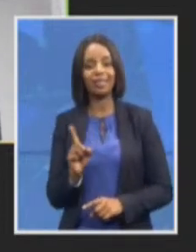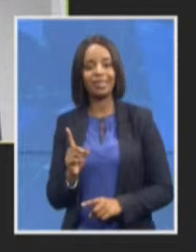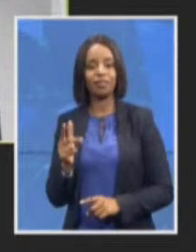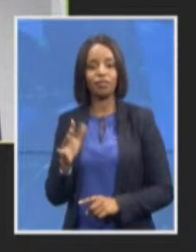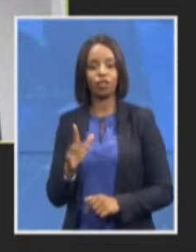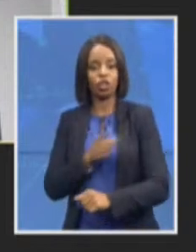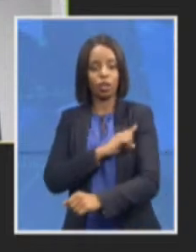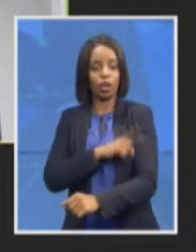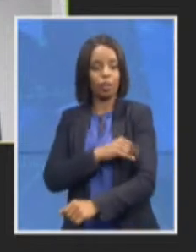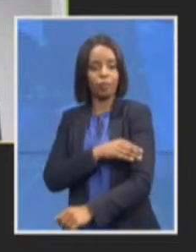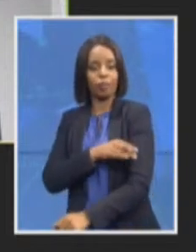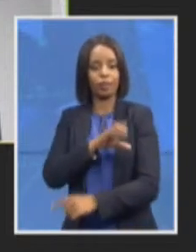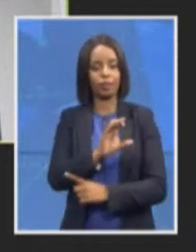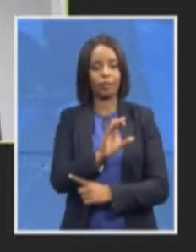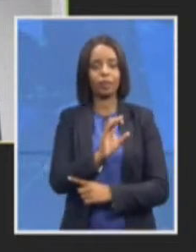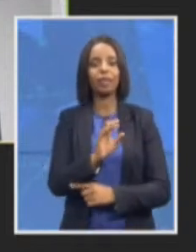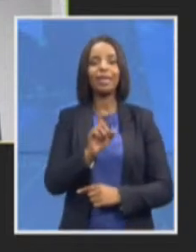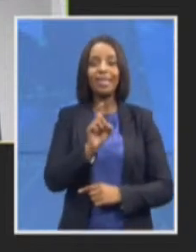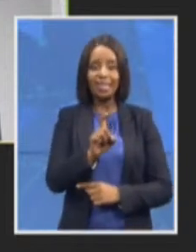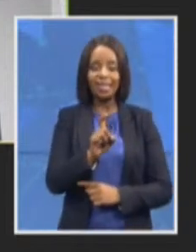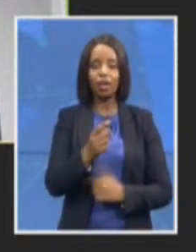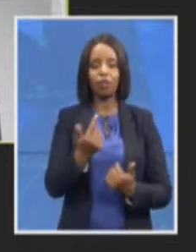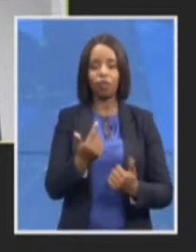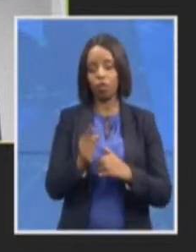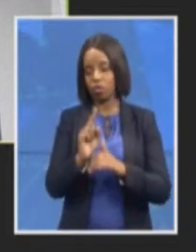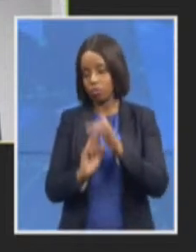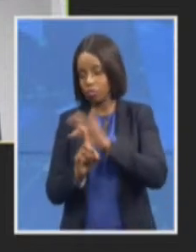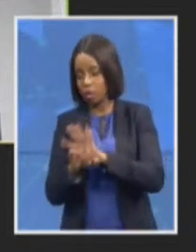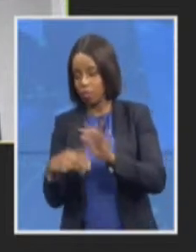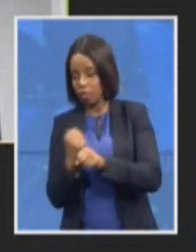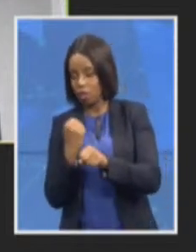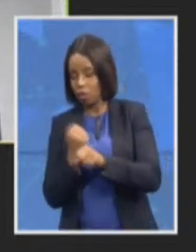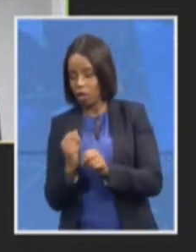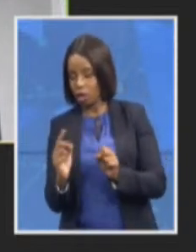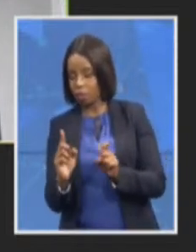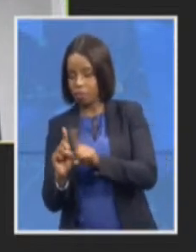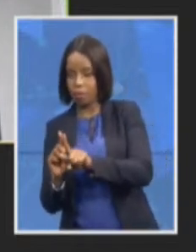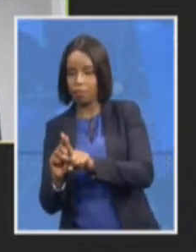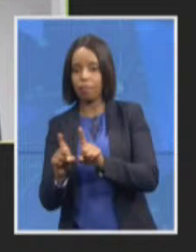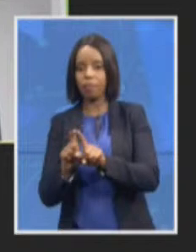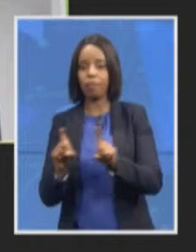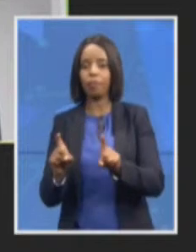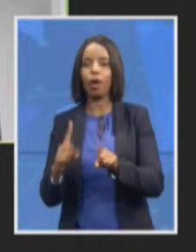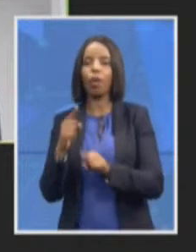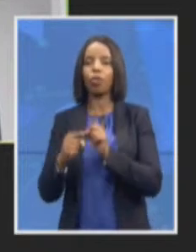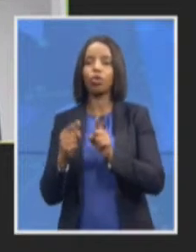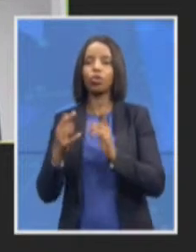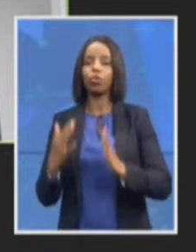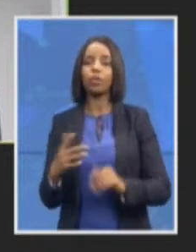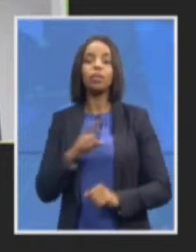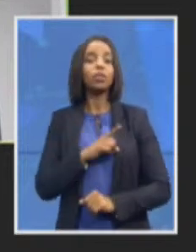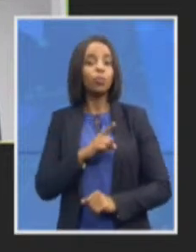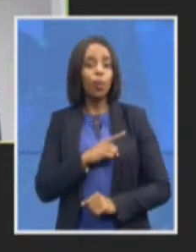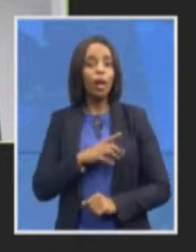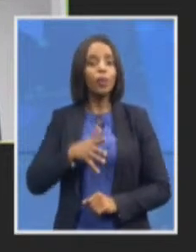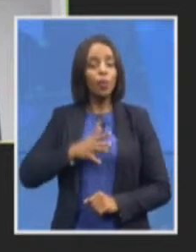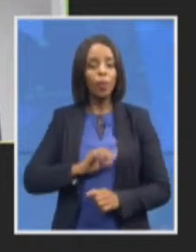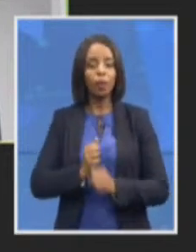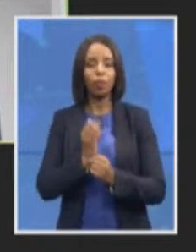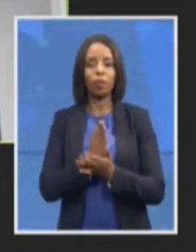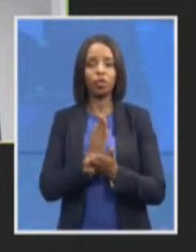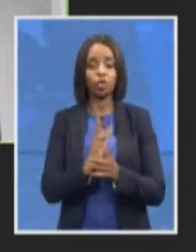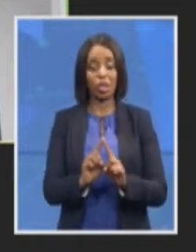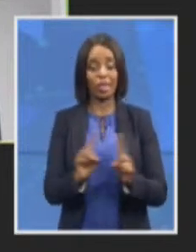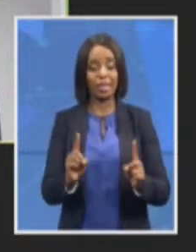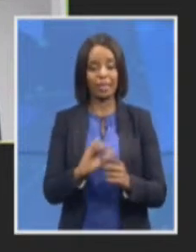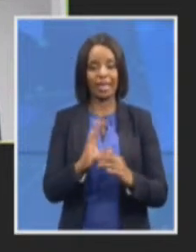closely with these prosecutors to make sure that we are able to bring these cases to court so we've put in place structures